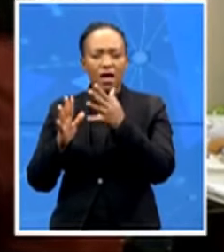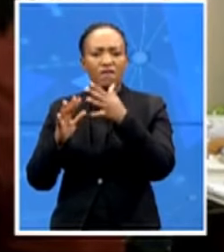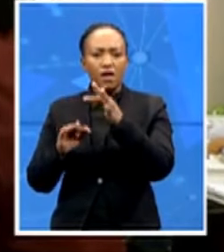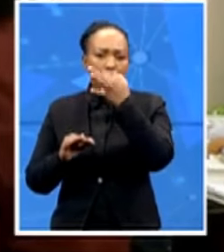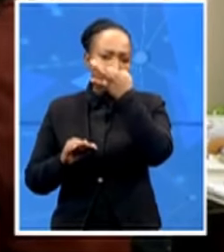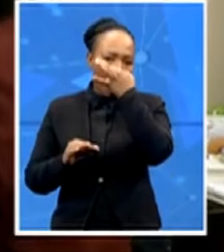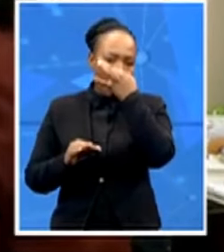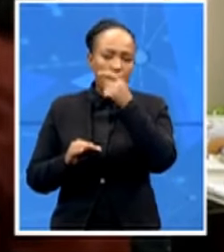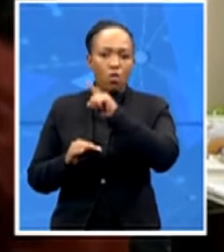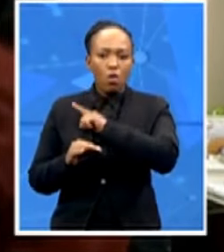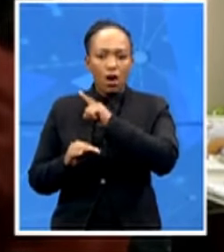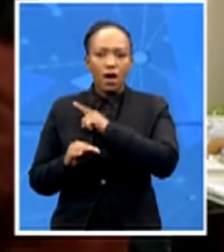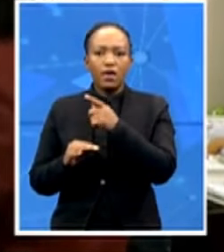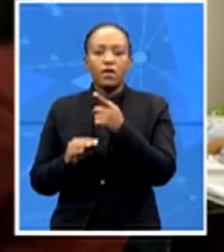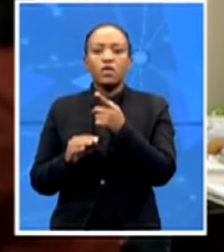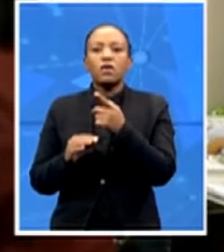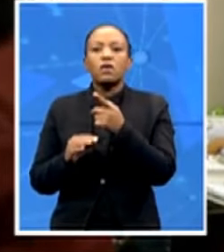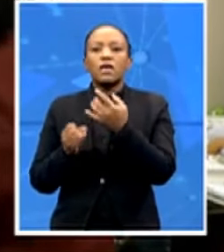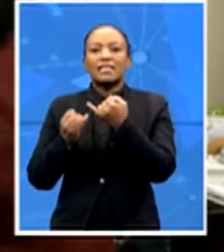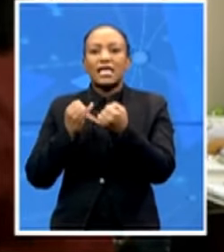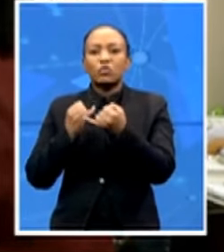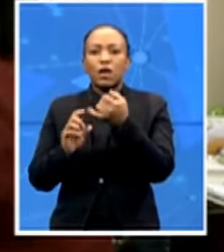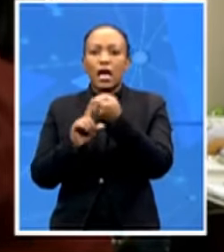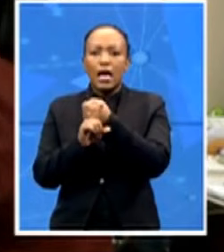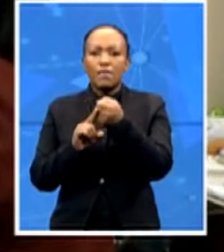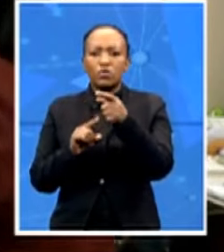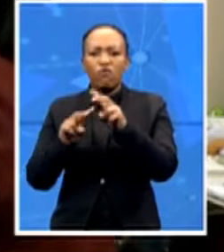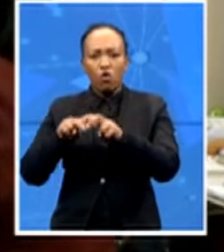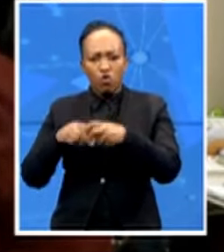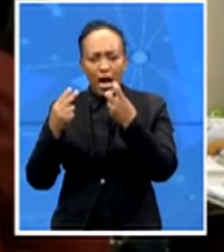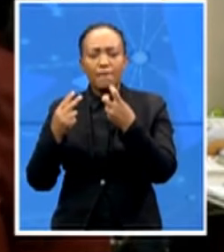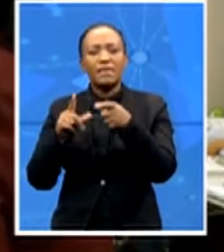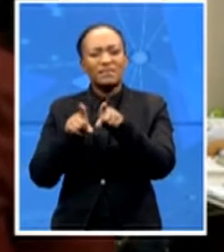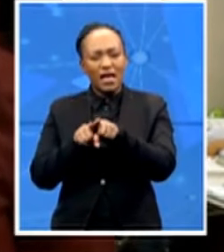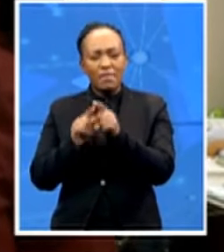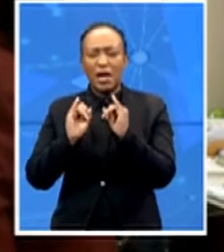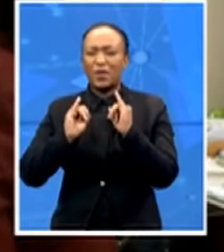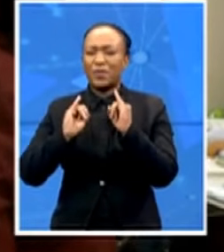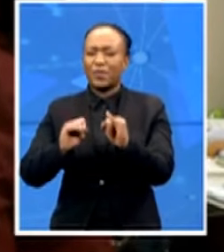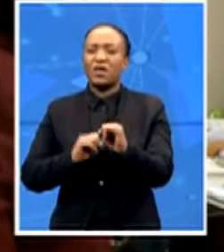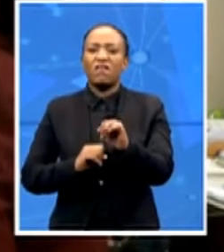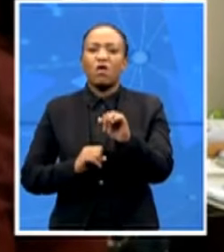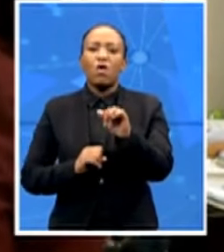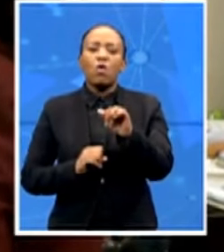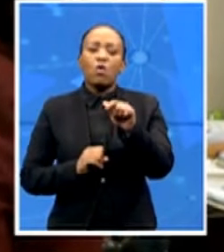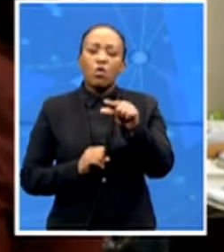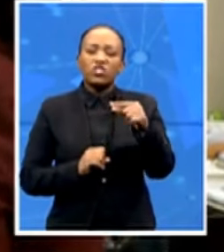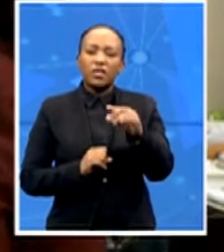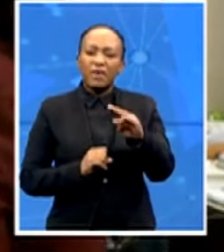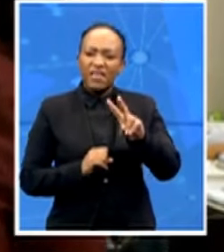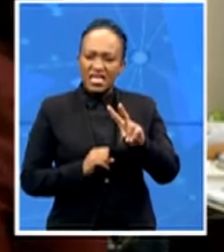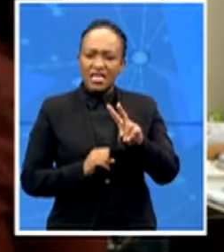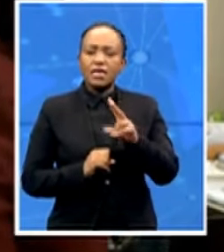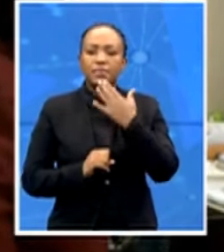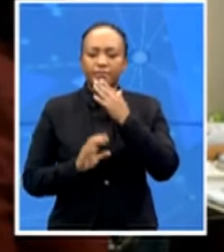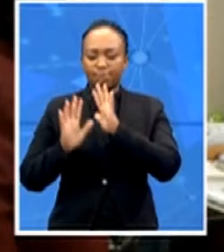issue of corrective rape for example is a huge scourge gender-based violence so just talk to us a bit about the importance of starting